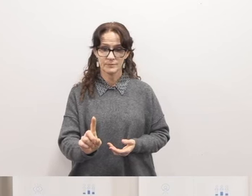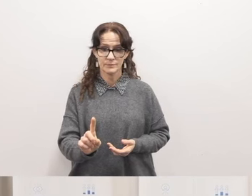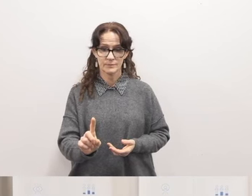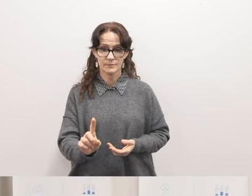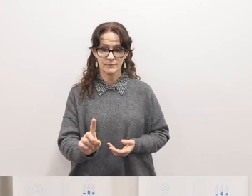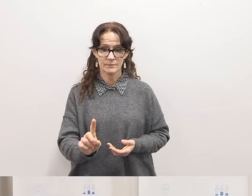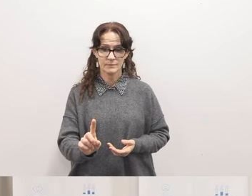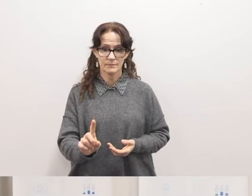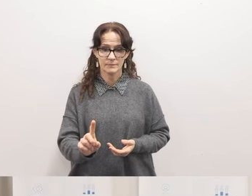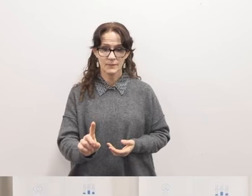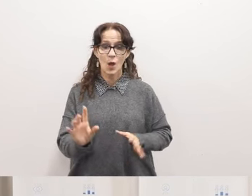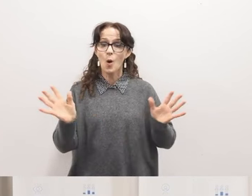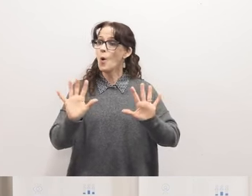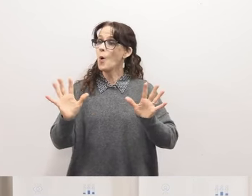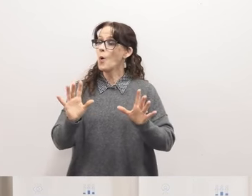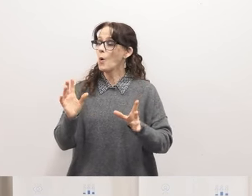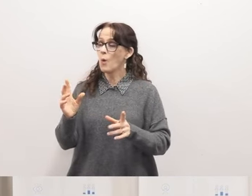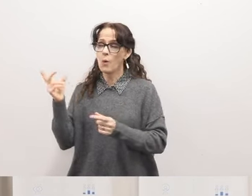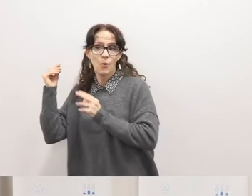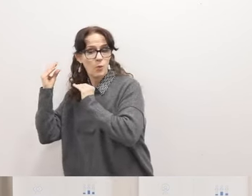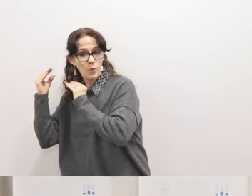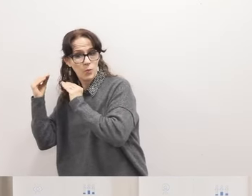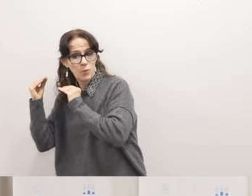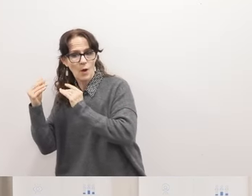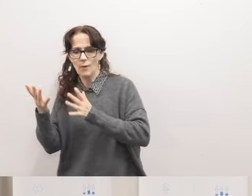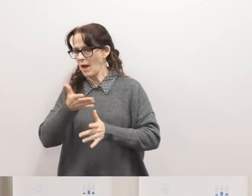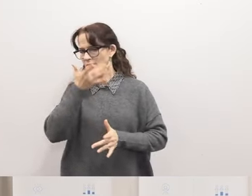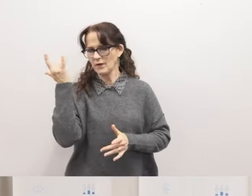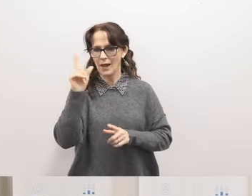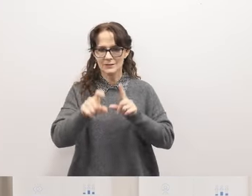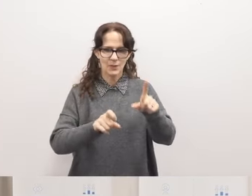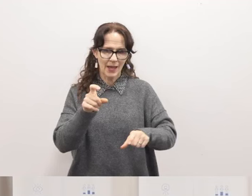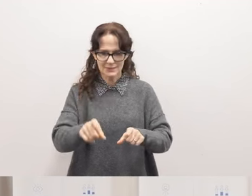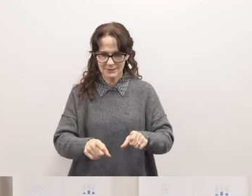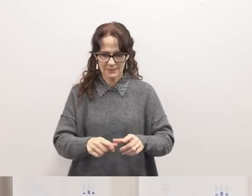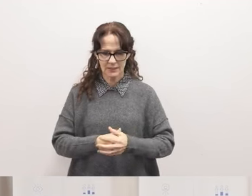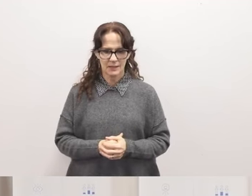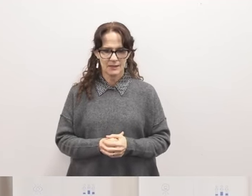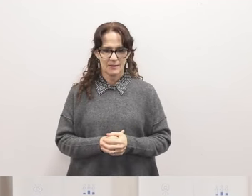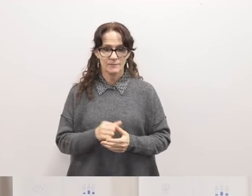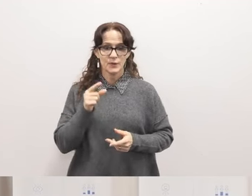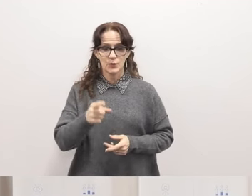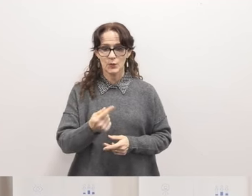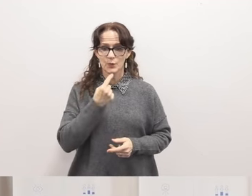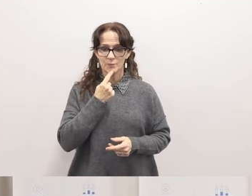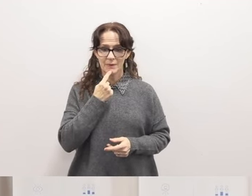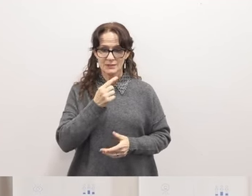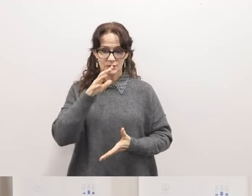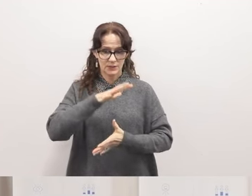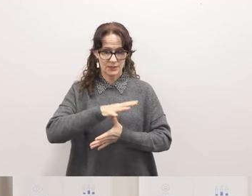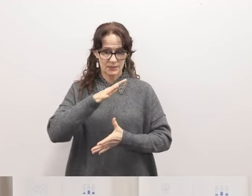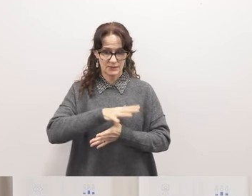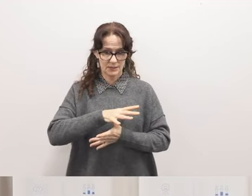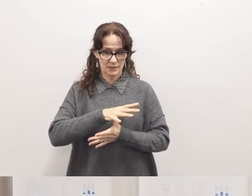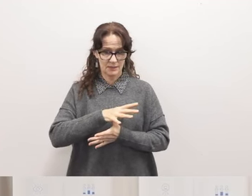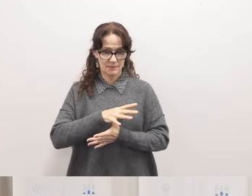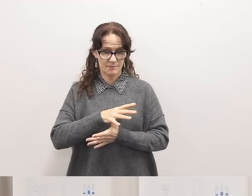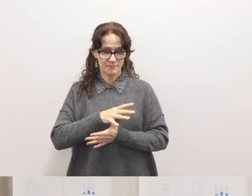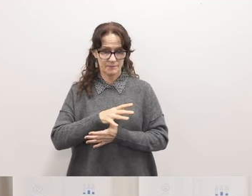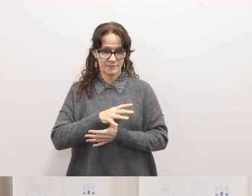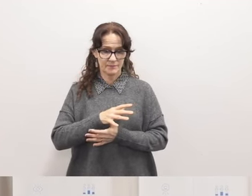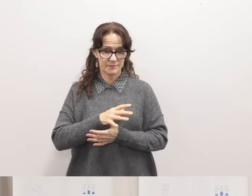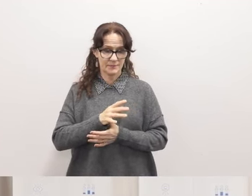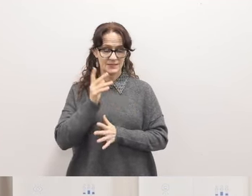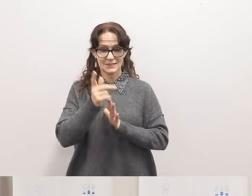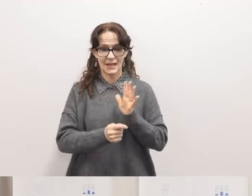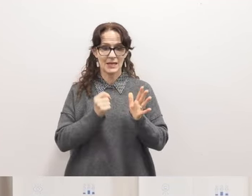oh yes i did forget to ask um because you mentioned you were a senior and it's kind